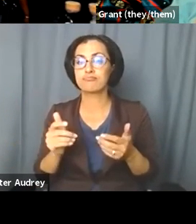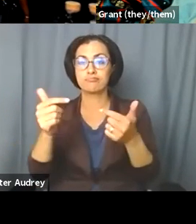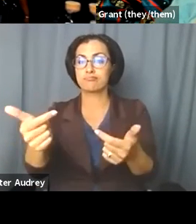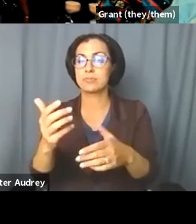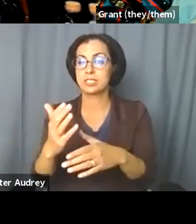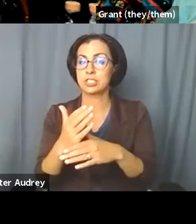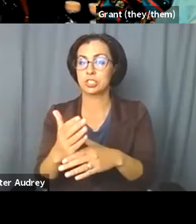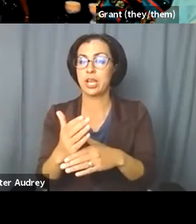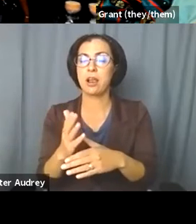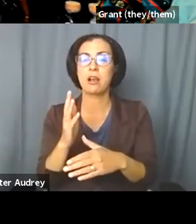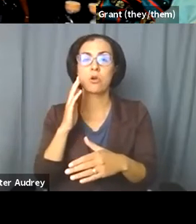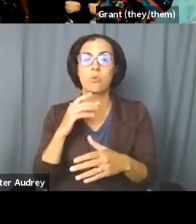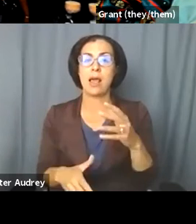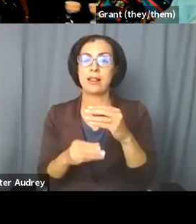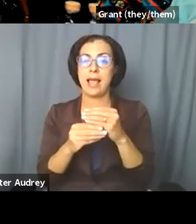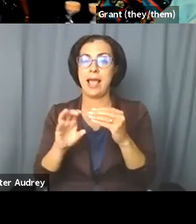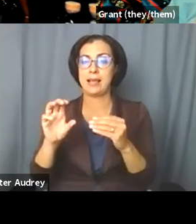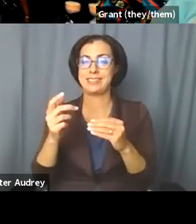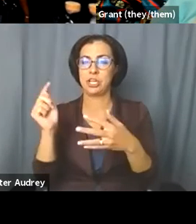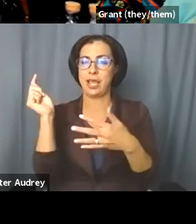I'm going to put in the chat right now.